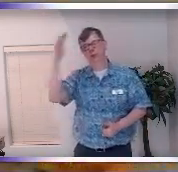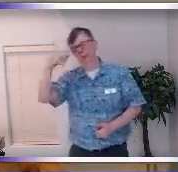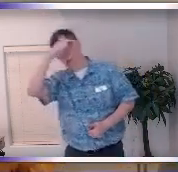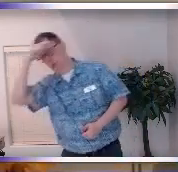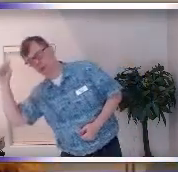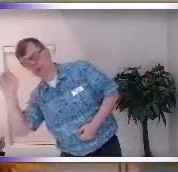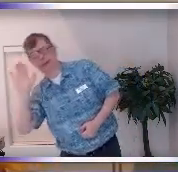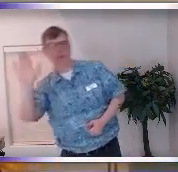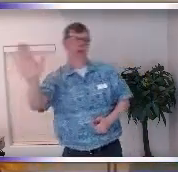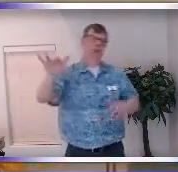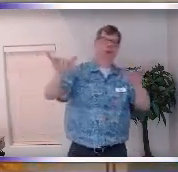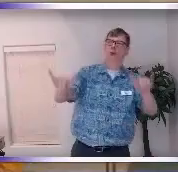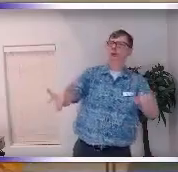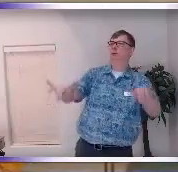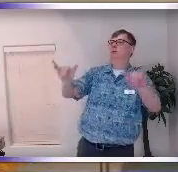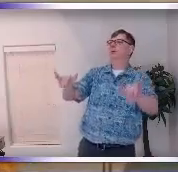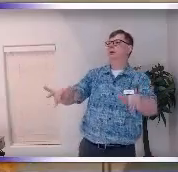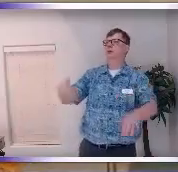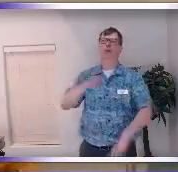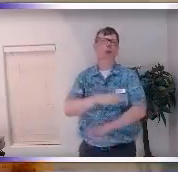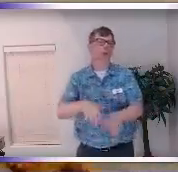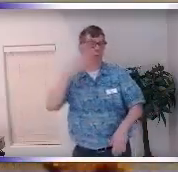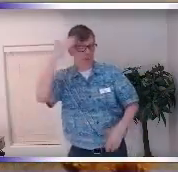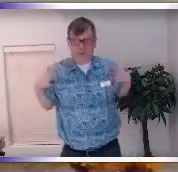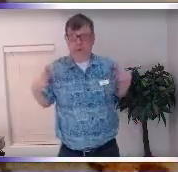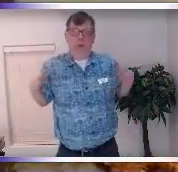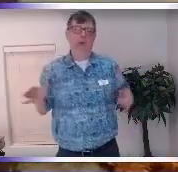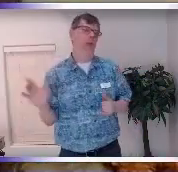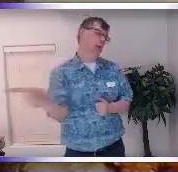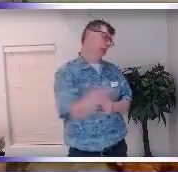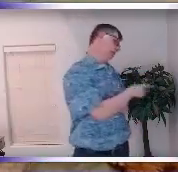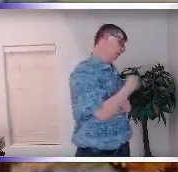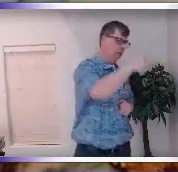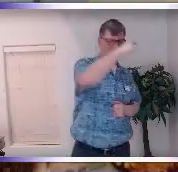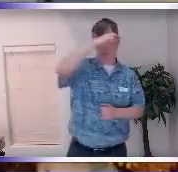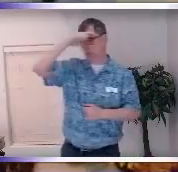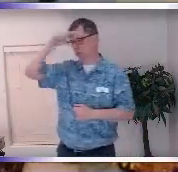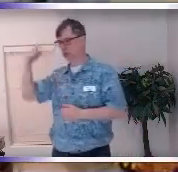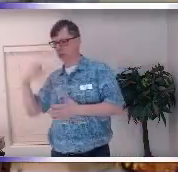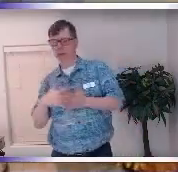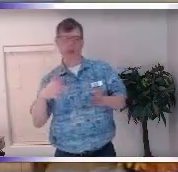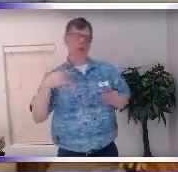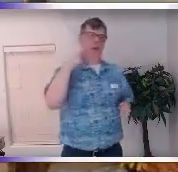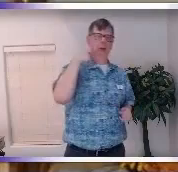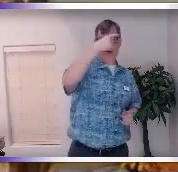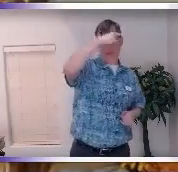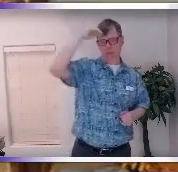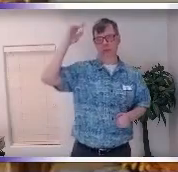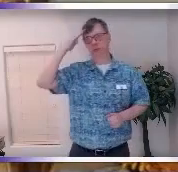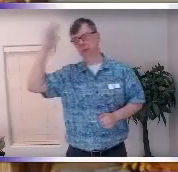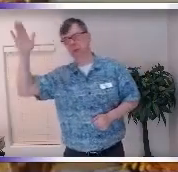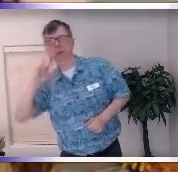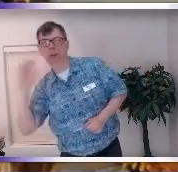that is in the stillness and sometimes those thoughts scare us right some we we start to recognize in the mundane that thoughts are coming and going